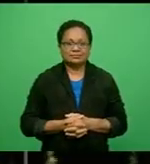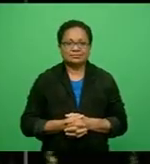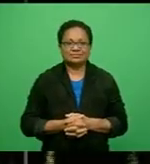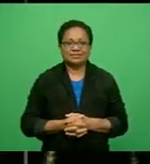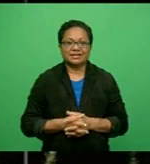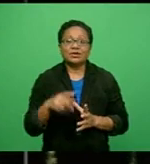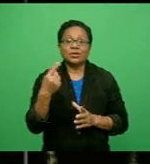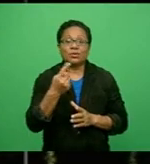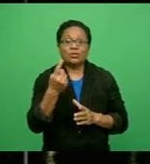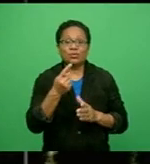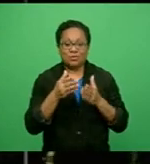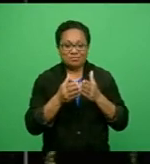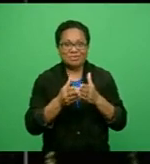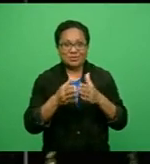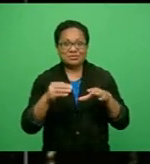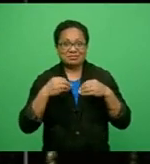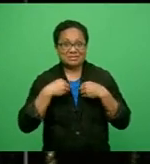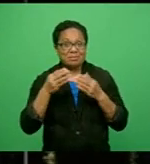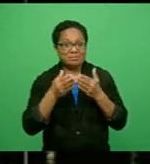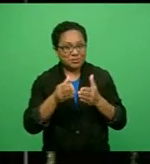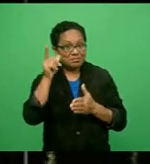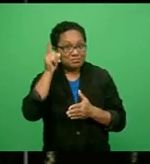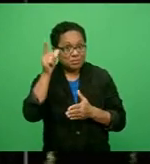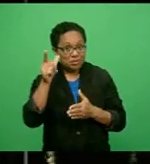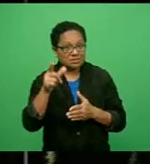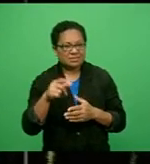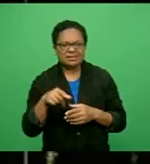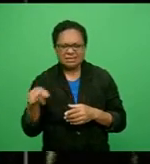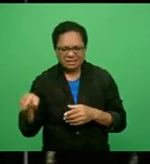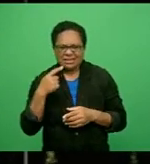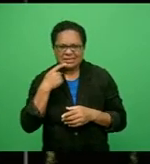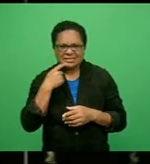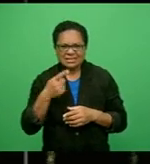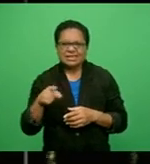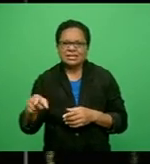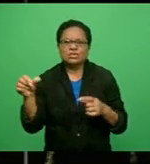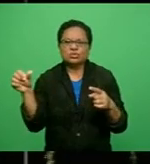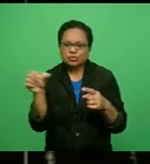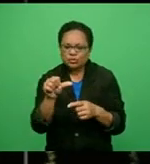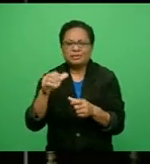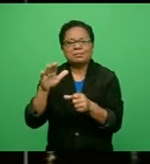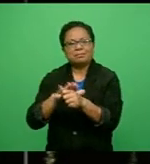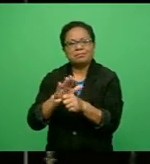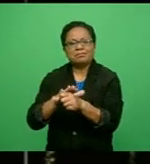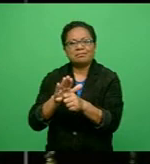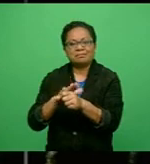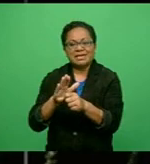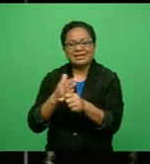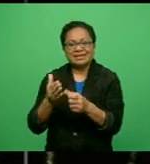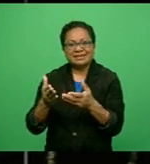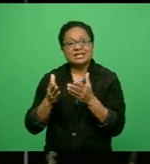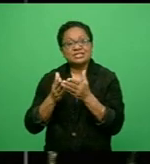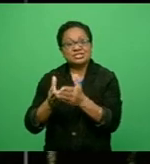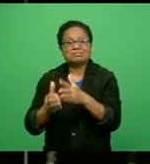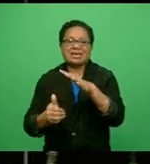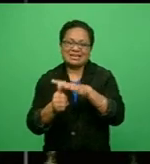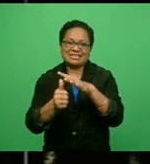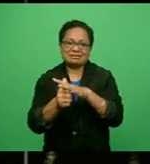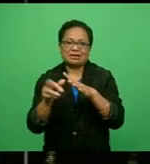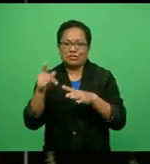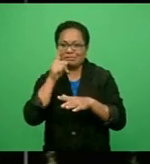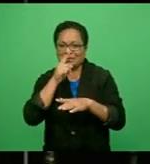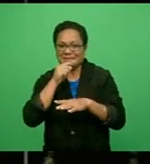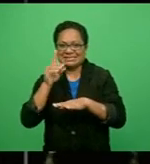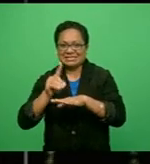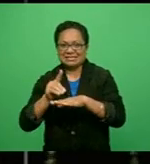Shipping operators have been strongly encouraged to invest in vessels that make accessibility easier for physically challenged Fijians. Marking the